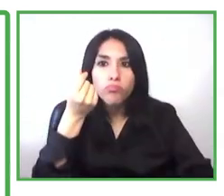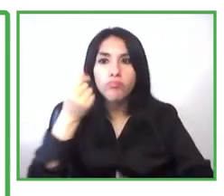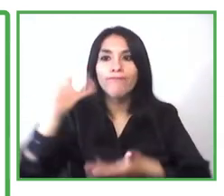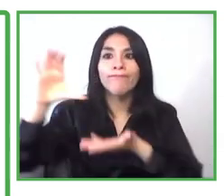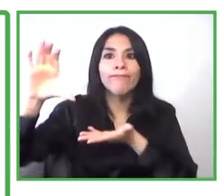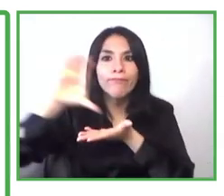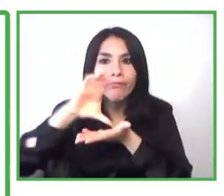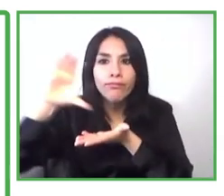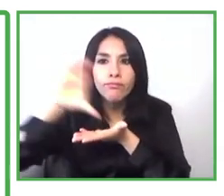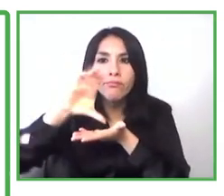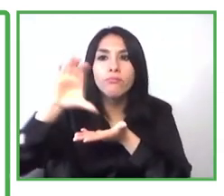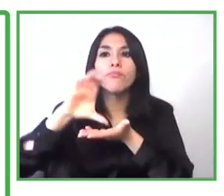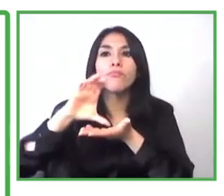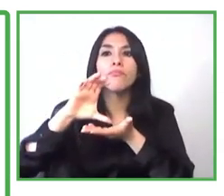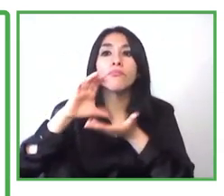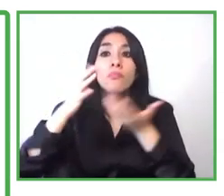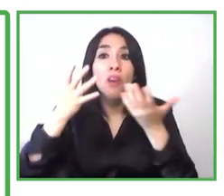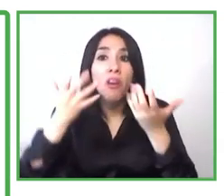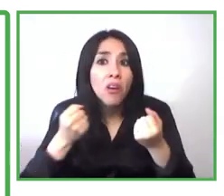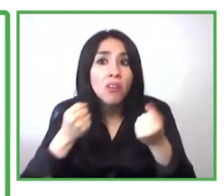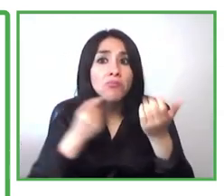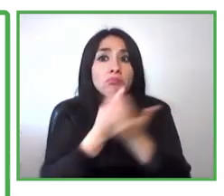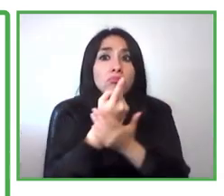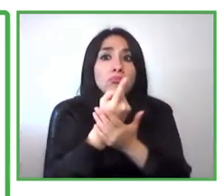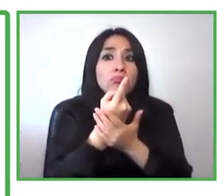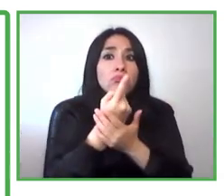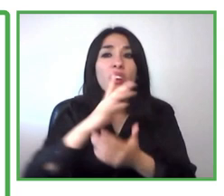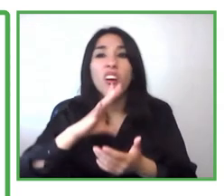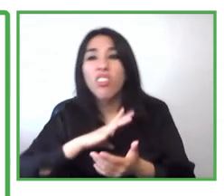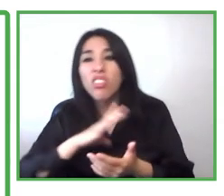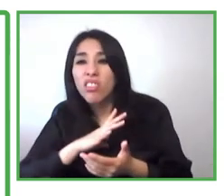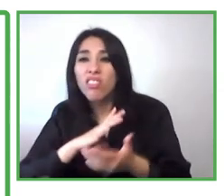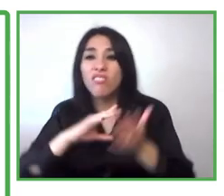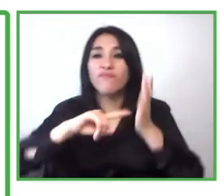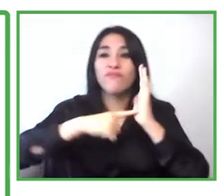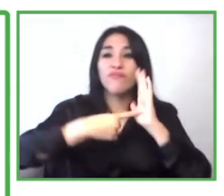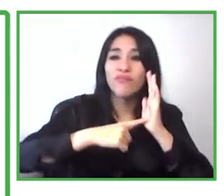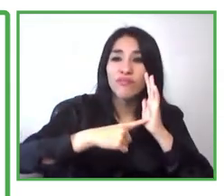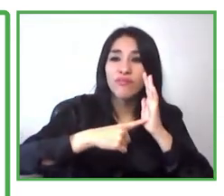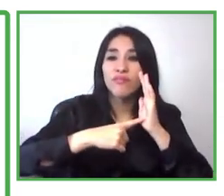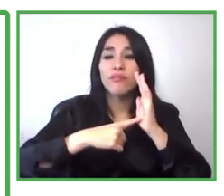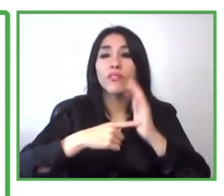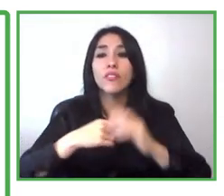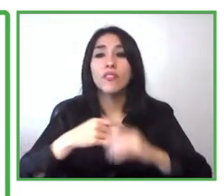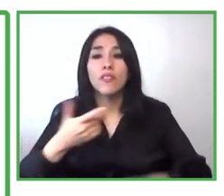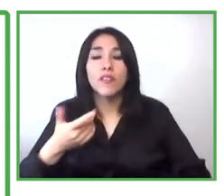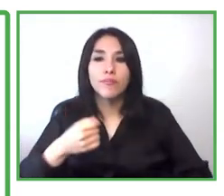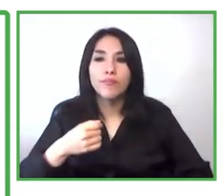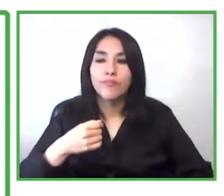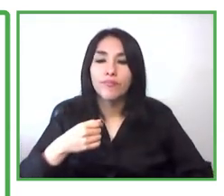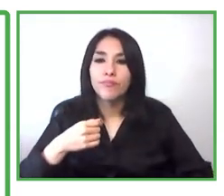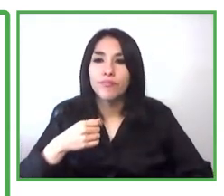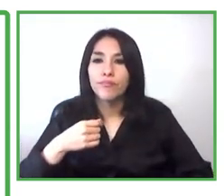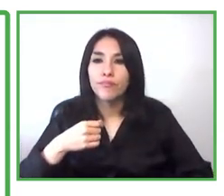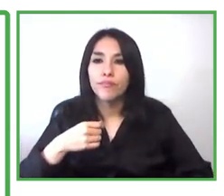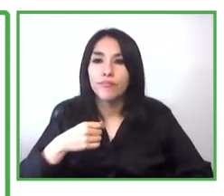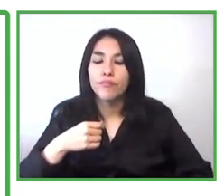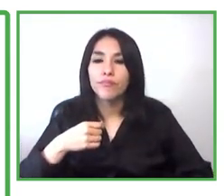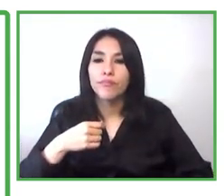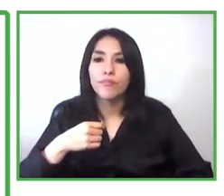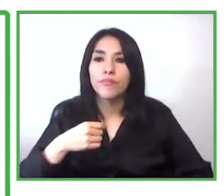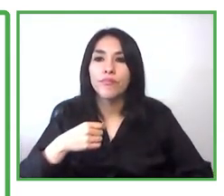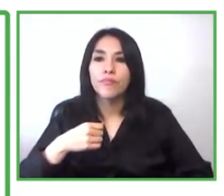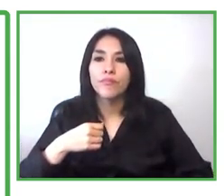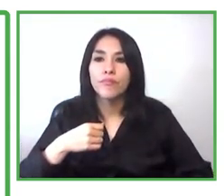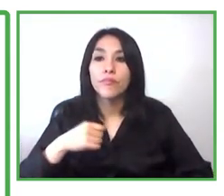with local and state regulation which can be or which are also a barrier for uh